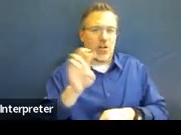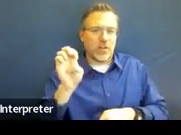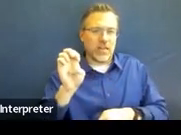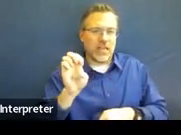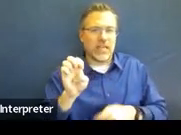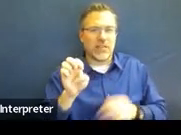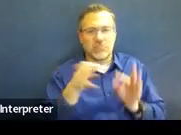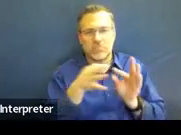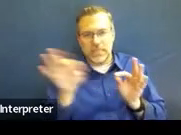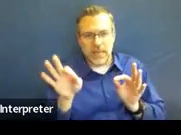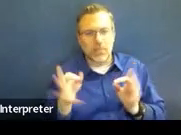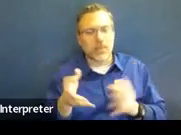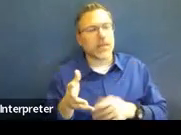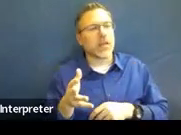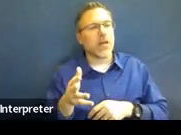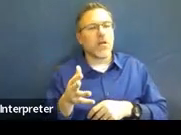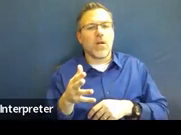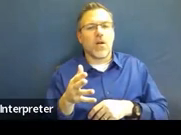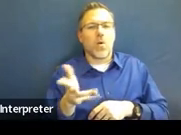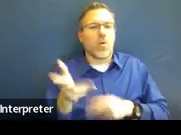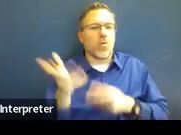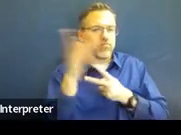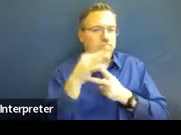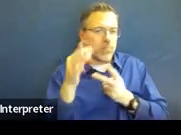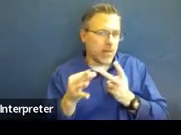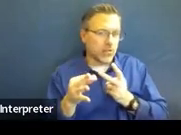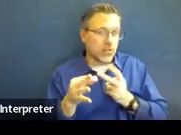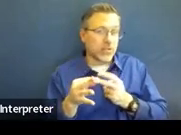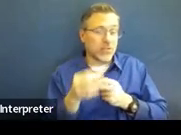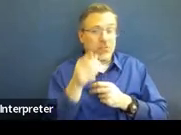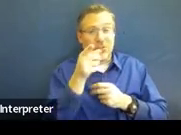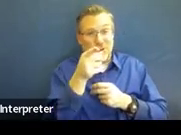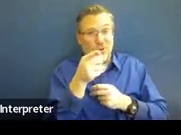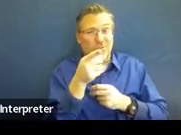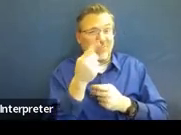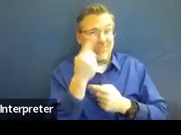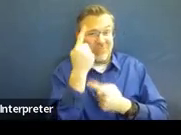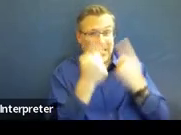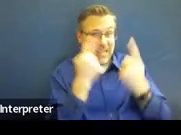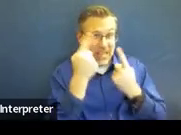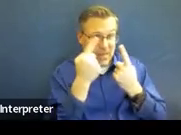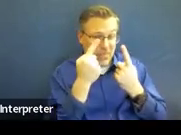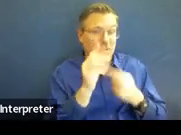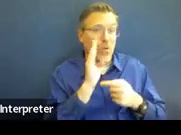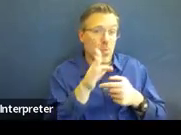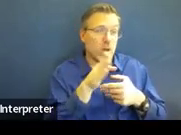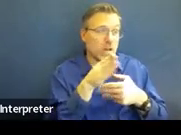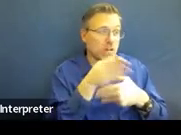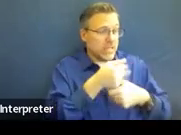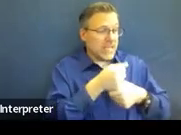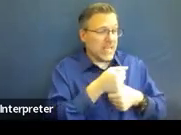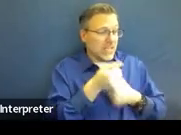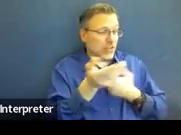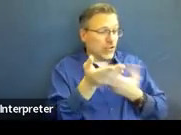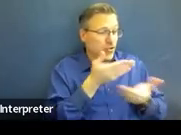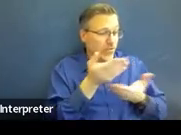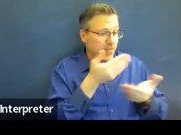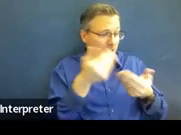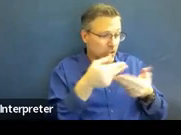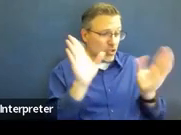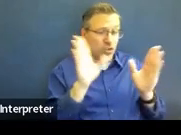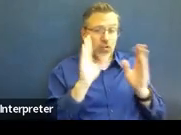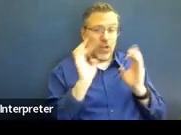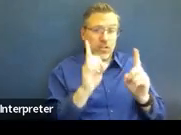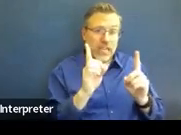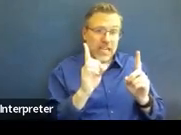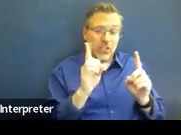or those options that you were thinking about, whether they're going to be receiving those services in the general ed setting versus the special ed